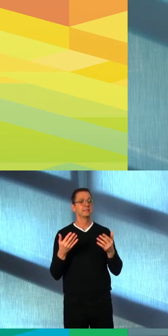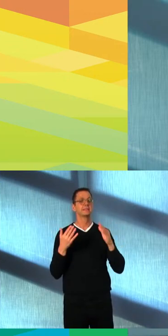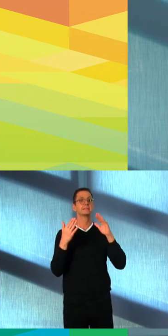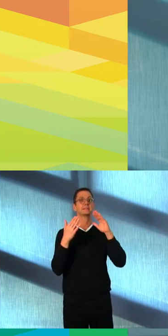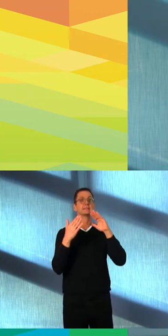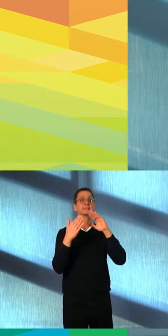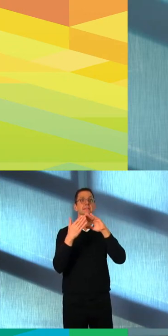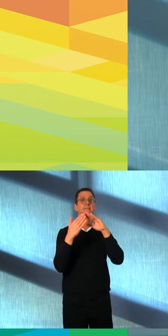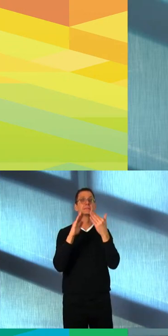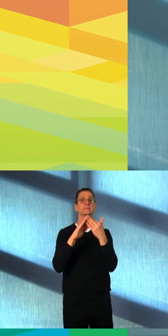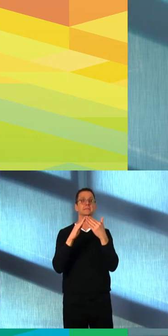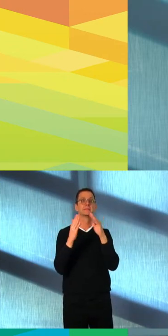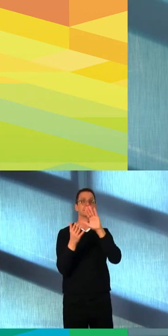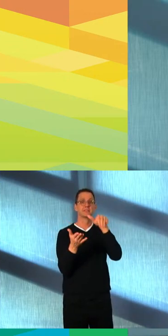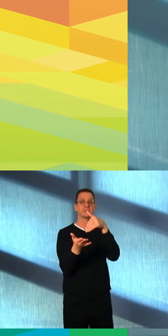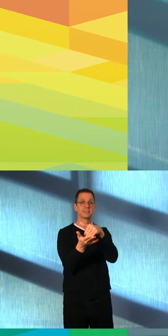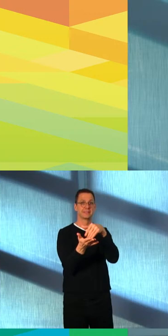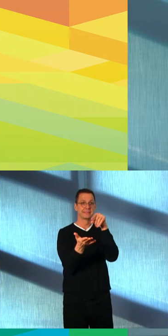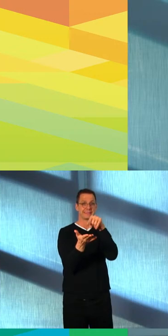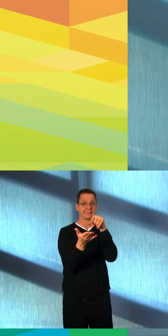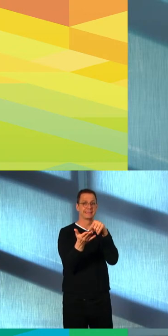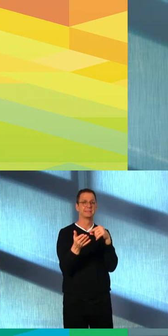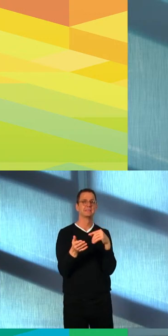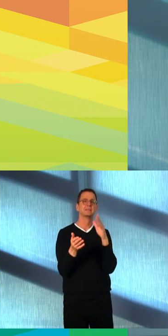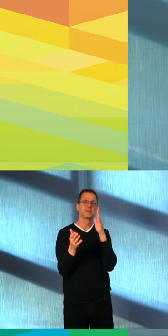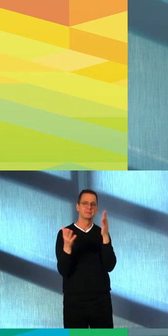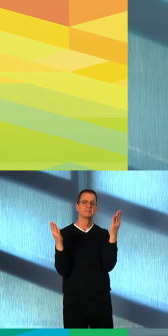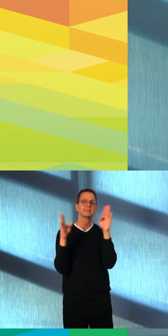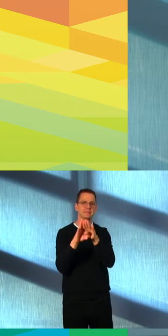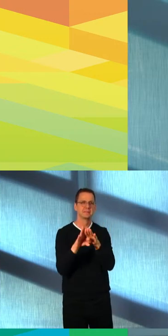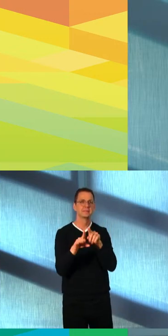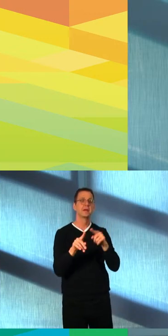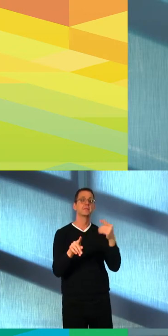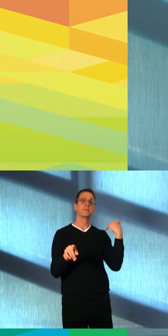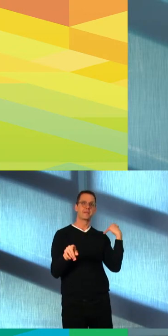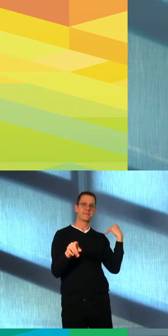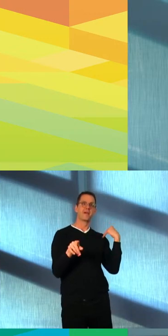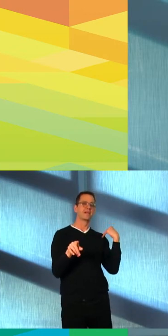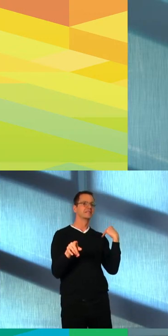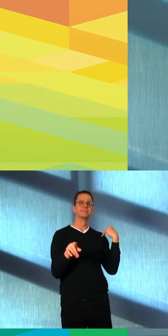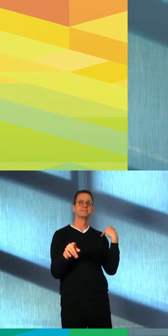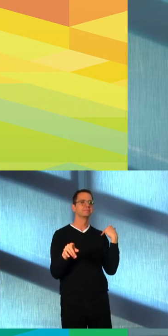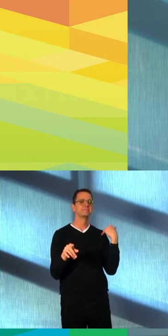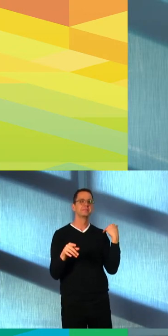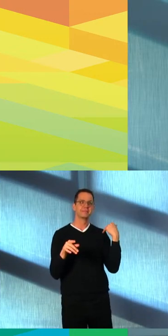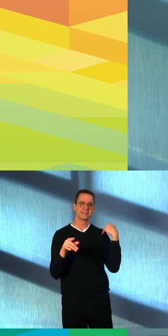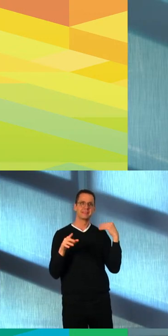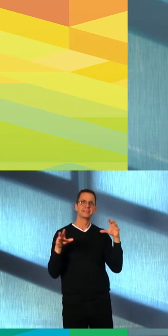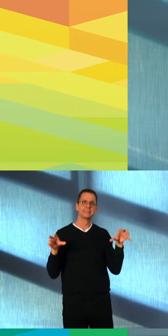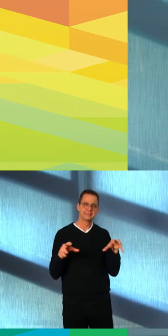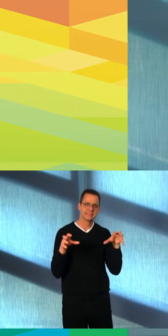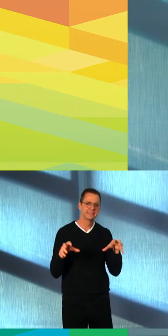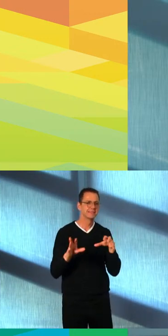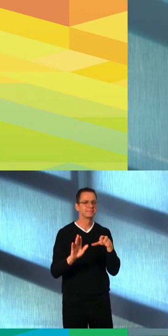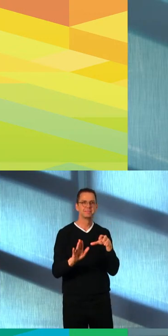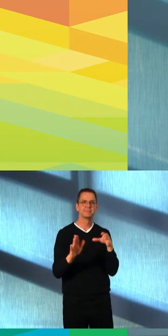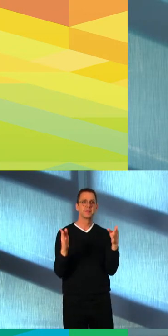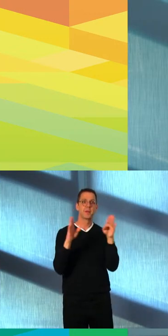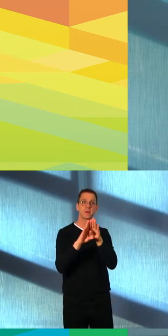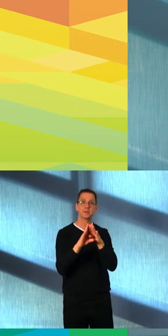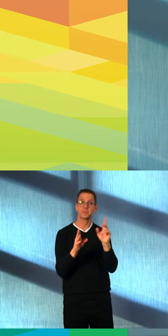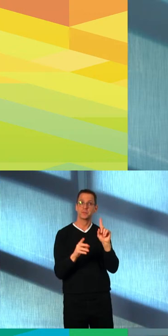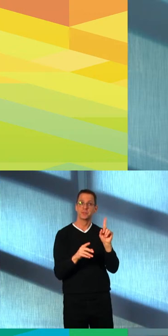.ca. We're also giving the downtown a good spring cleaning. Parks, pathways, sidewalks,